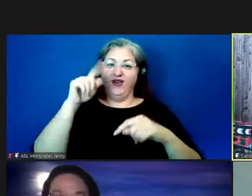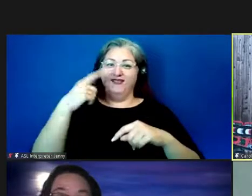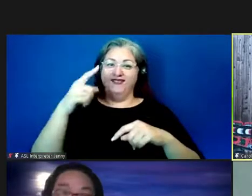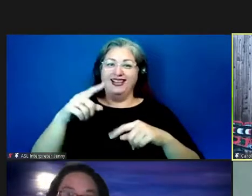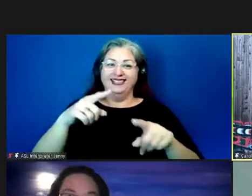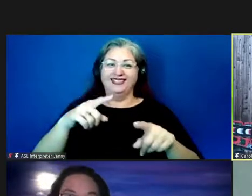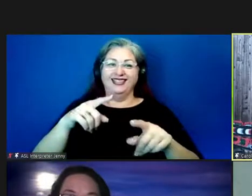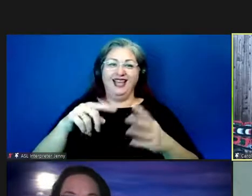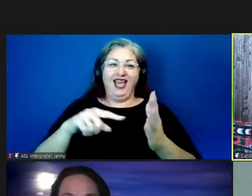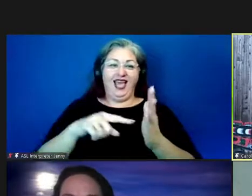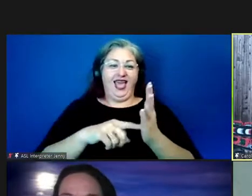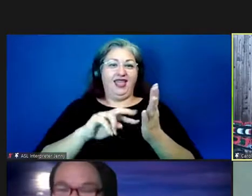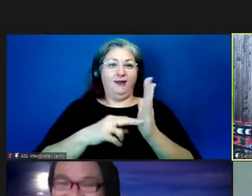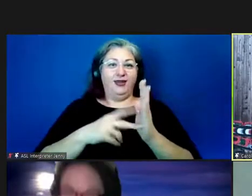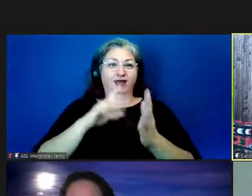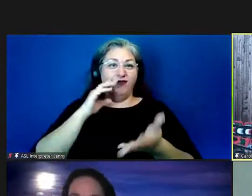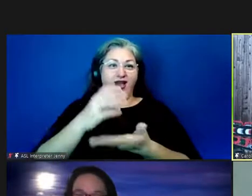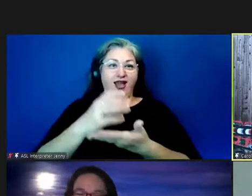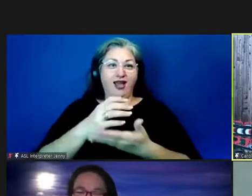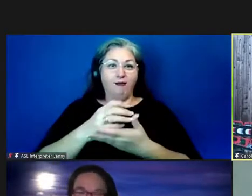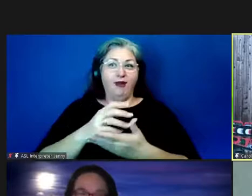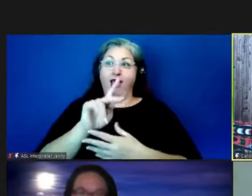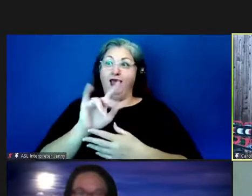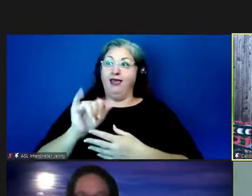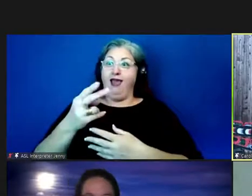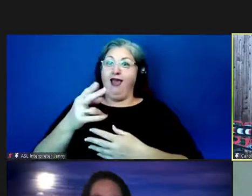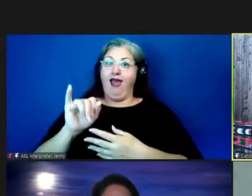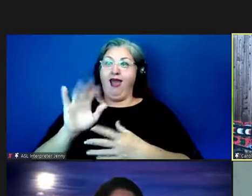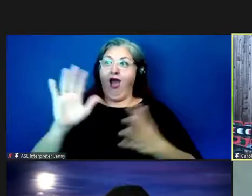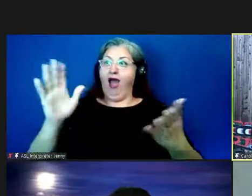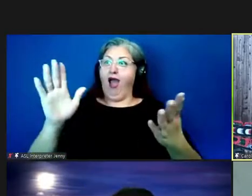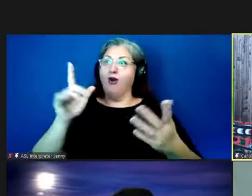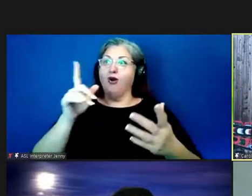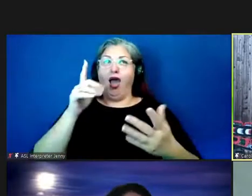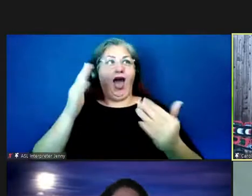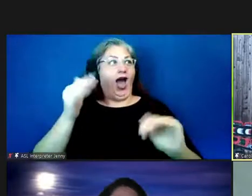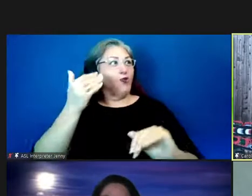The meaning for cup is ki'aha. Who would have known?